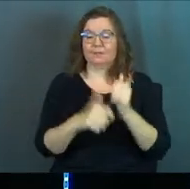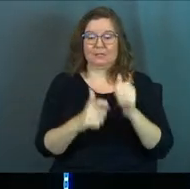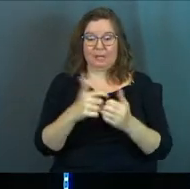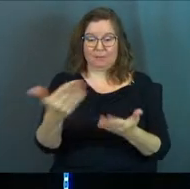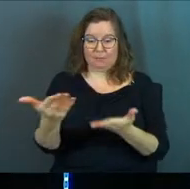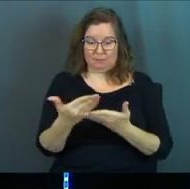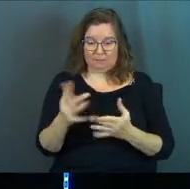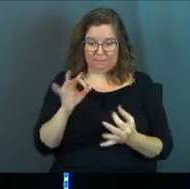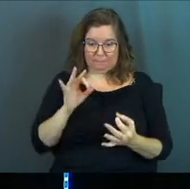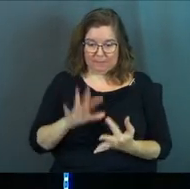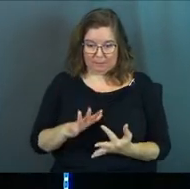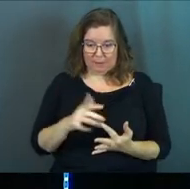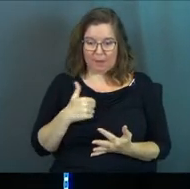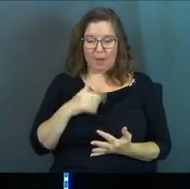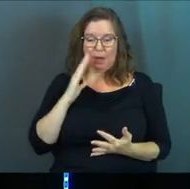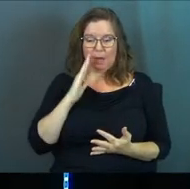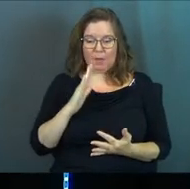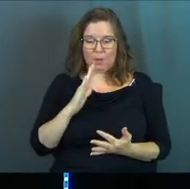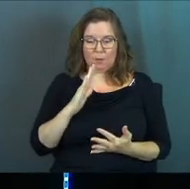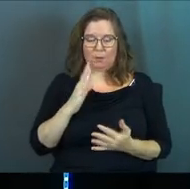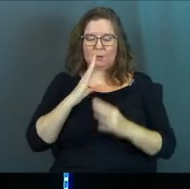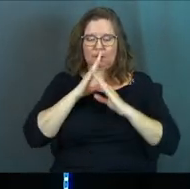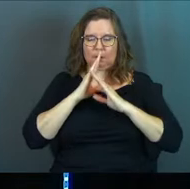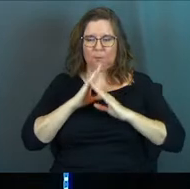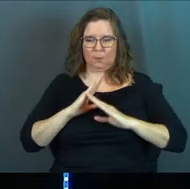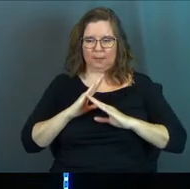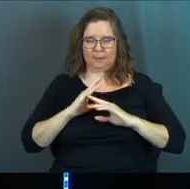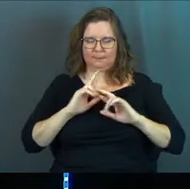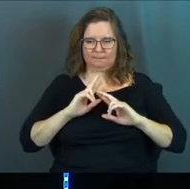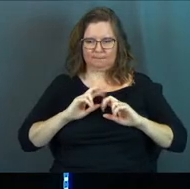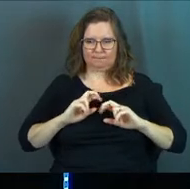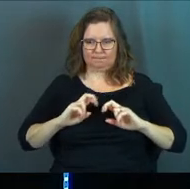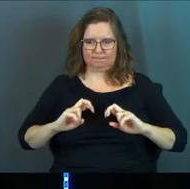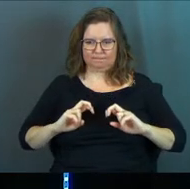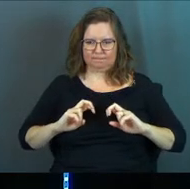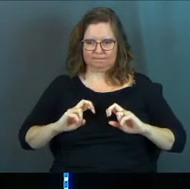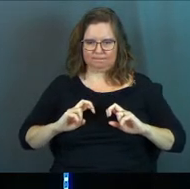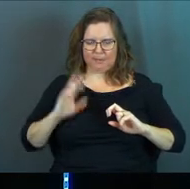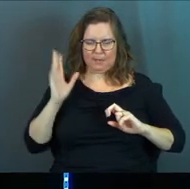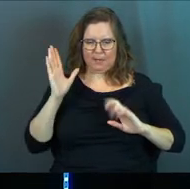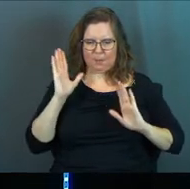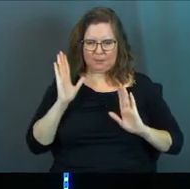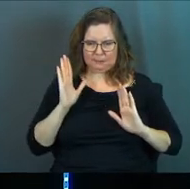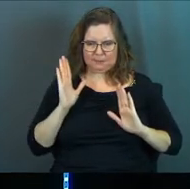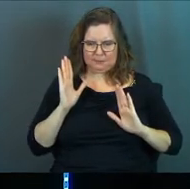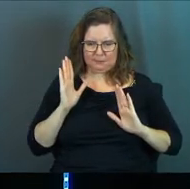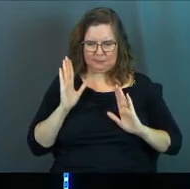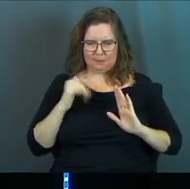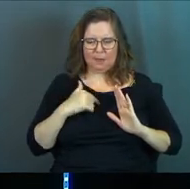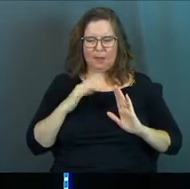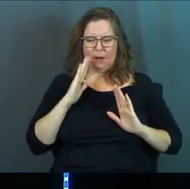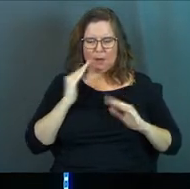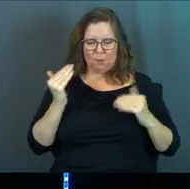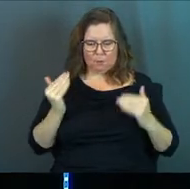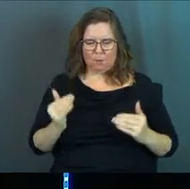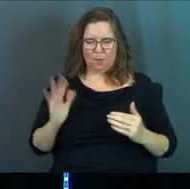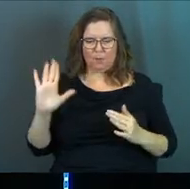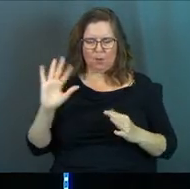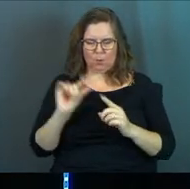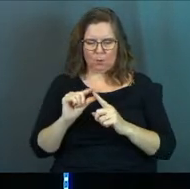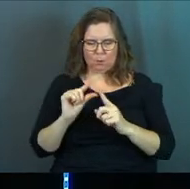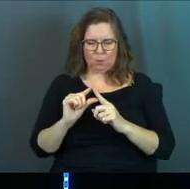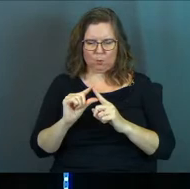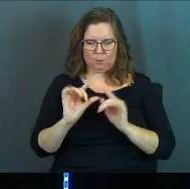time somebody brings this to me, I'm going to go quiet and I'm going to listen and I'm going to let their